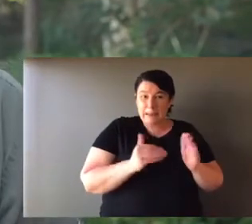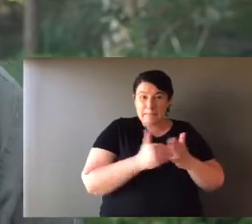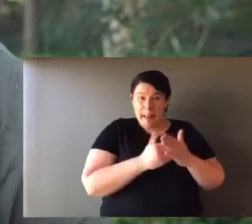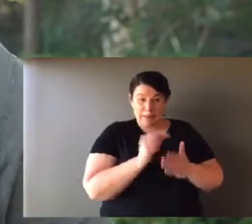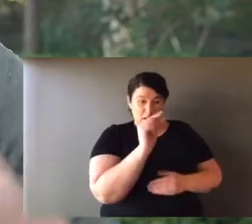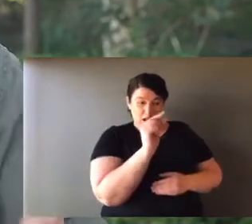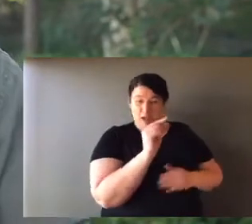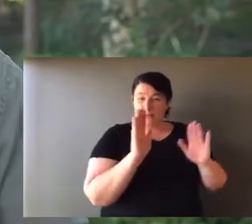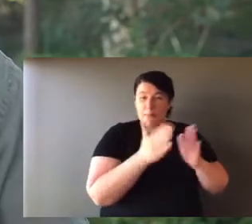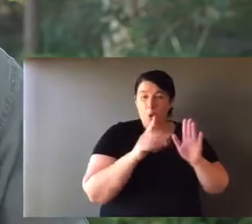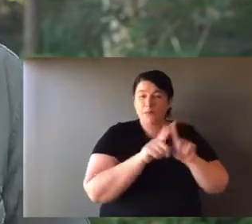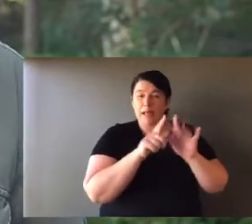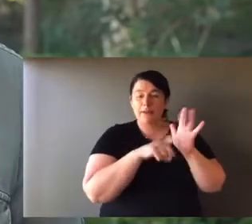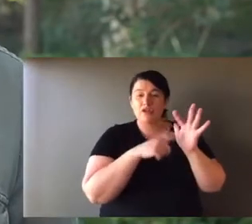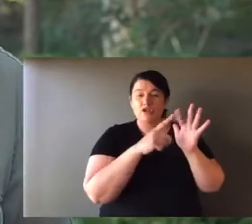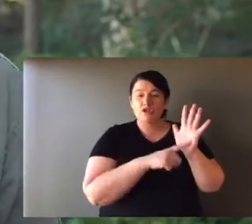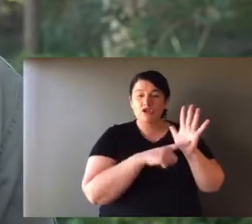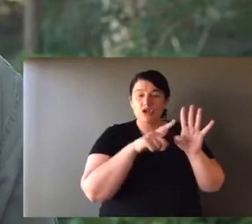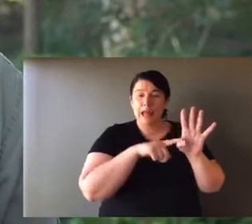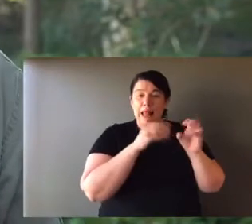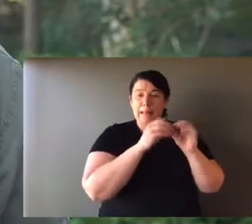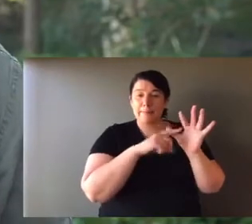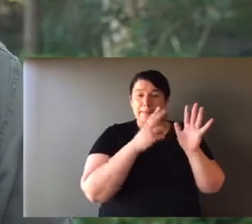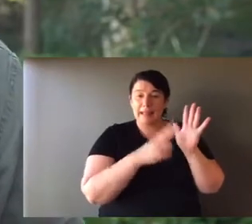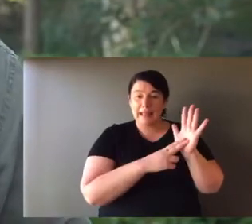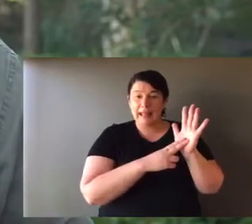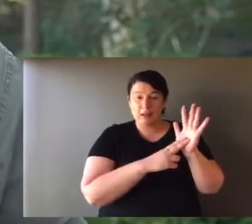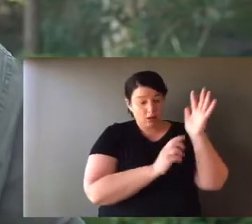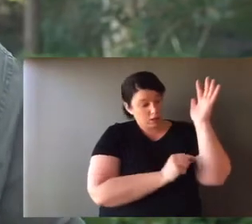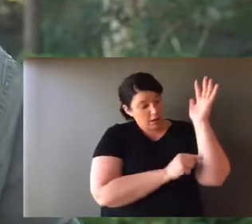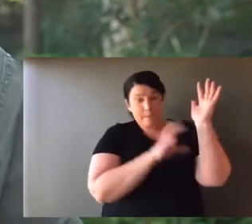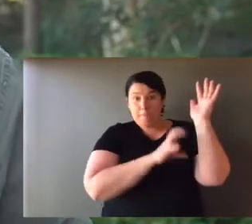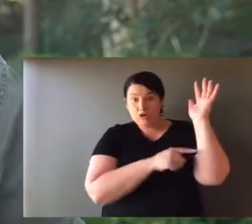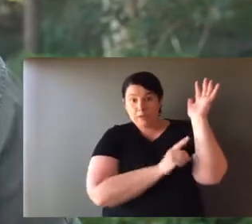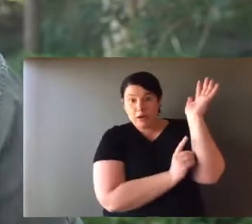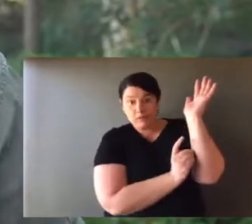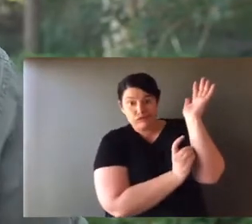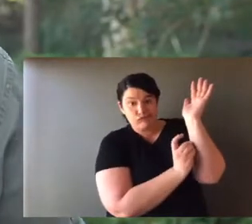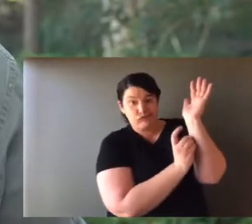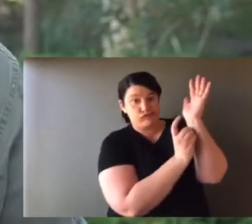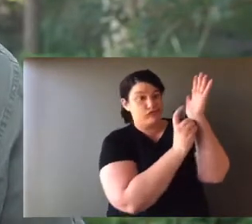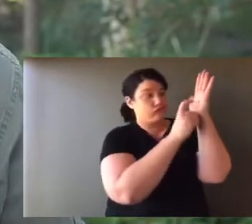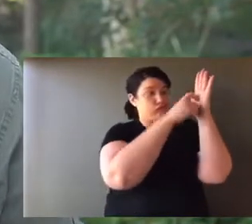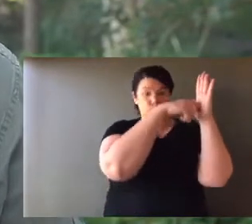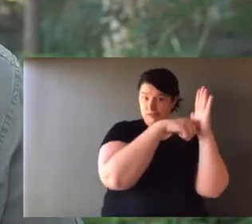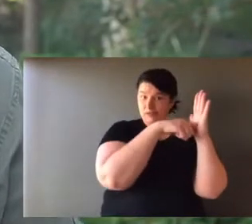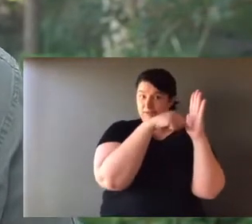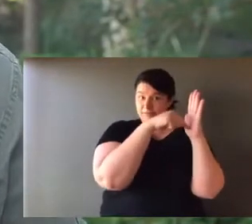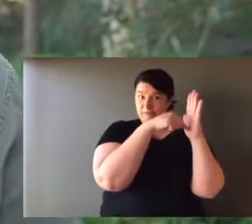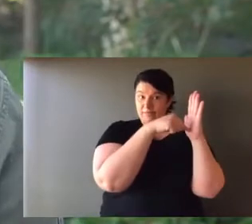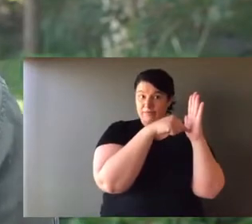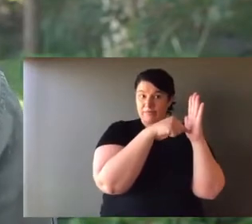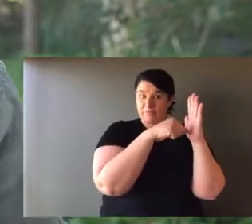That's all the female's pregnant for. Now she gives birth to a joey the size of a jelly bean. And it crawls from her cloaca, her bottom.